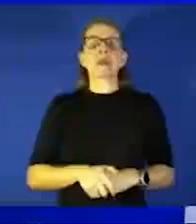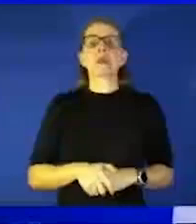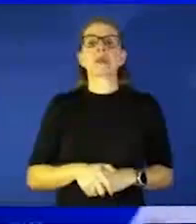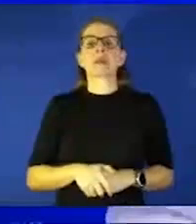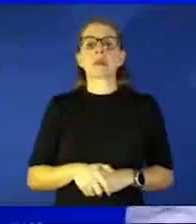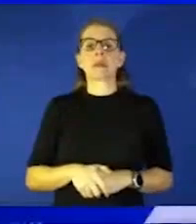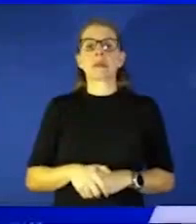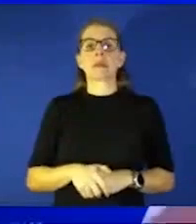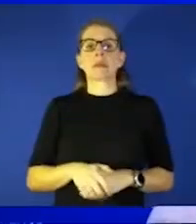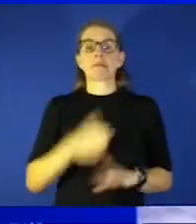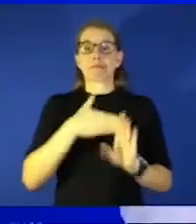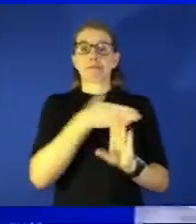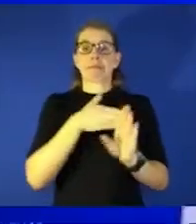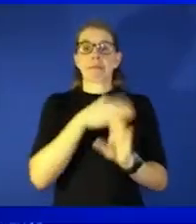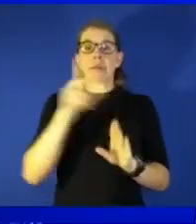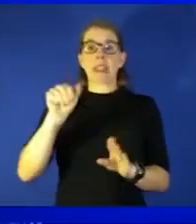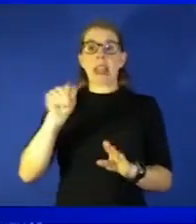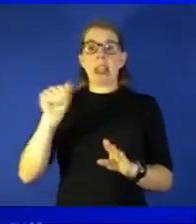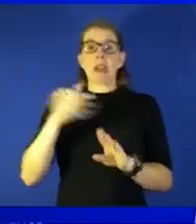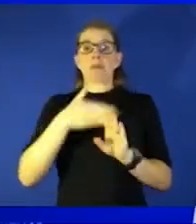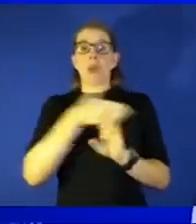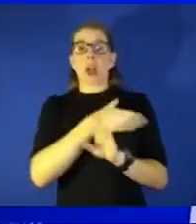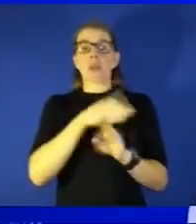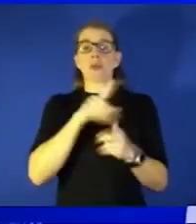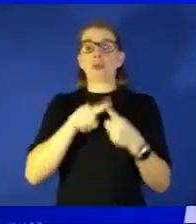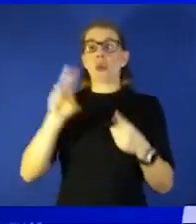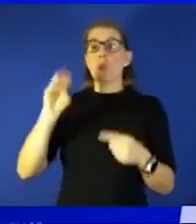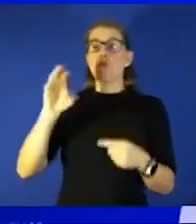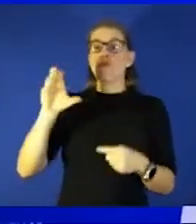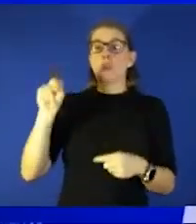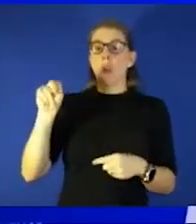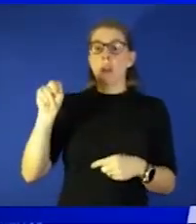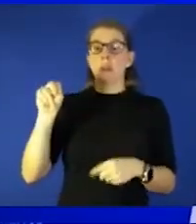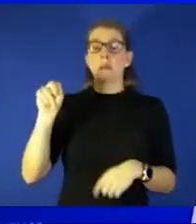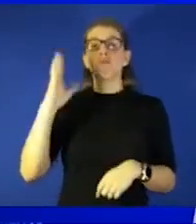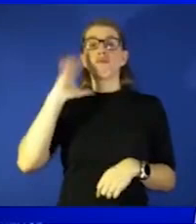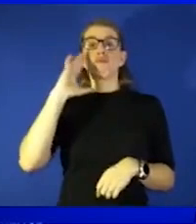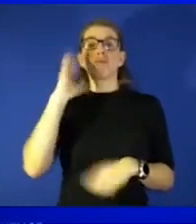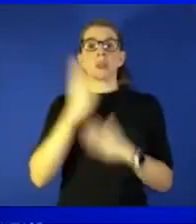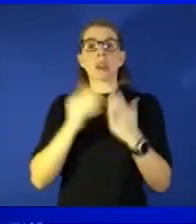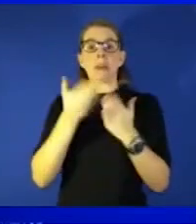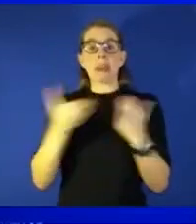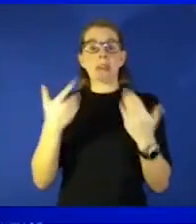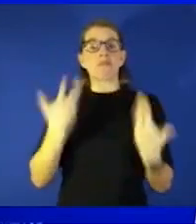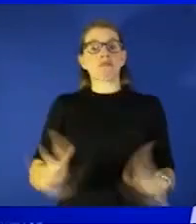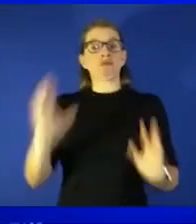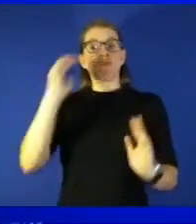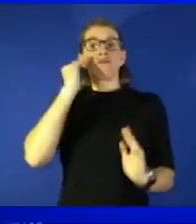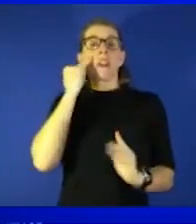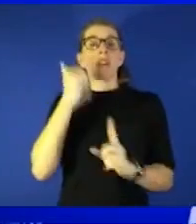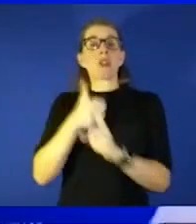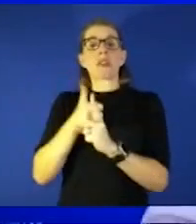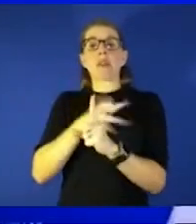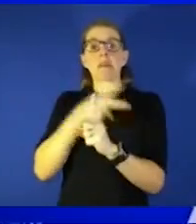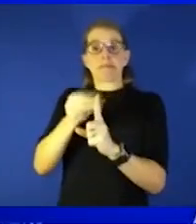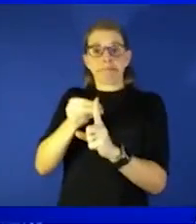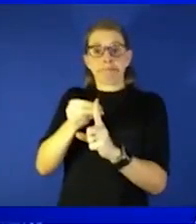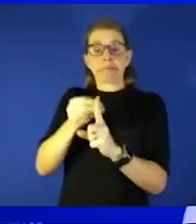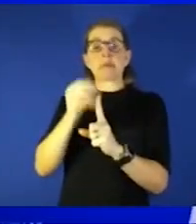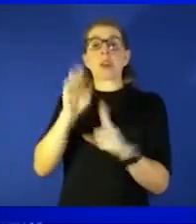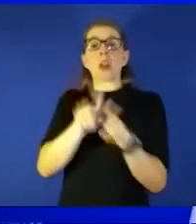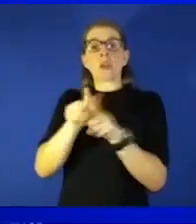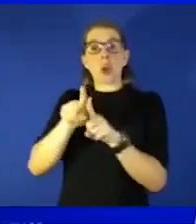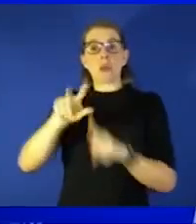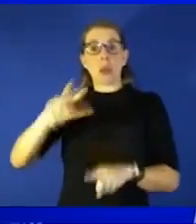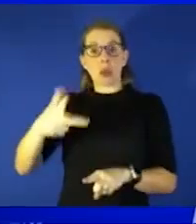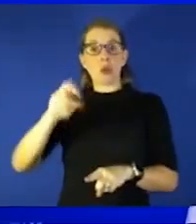prior to Omicron we knew there there are some things that we know if you are vaccinated and if you are boosted and if you're wearing a